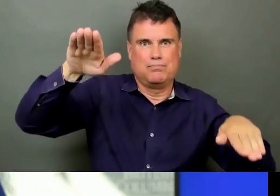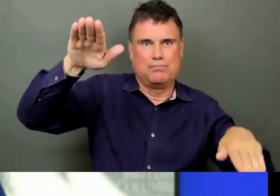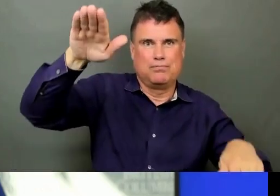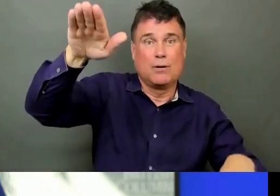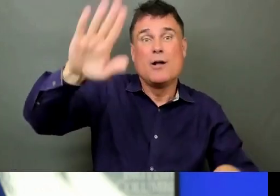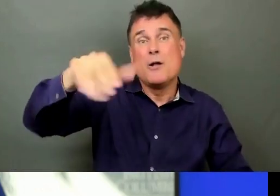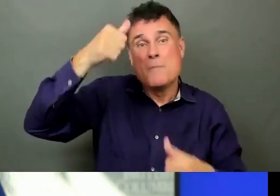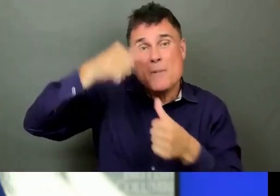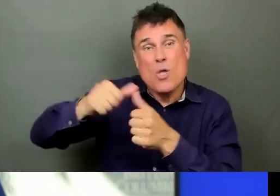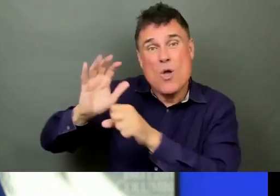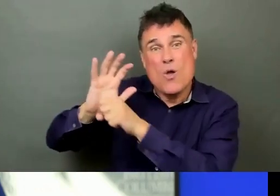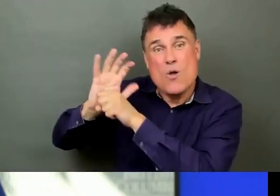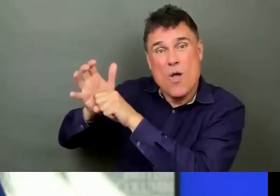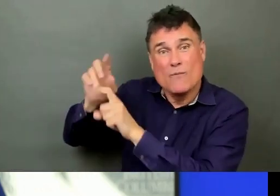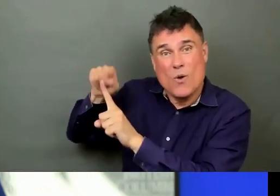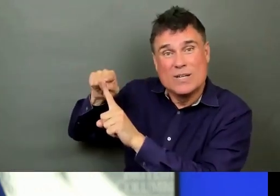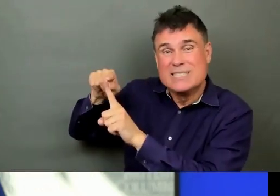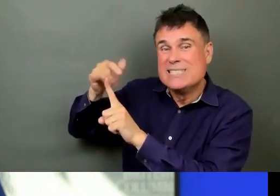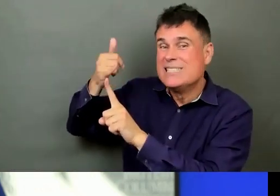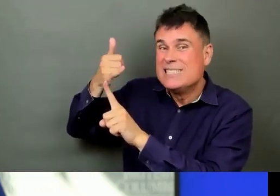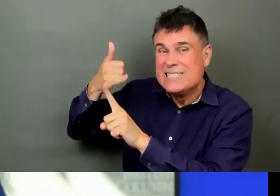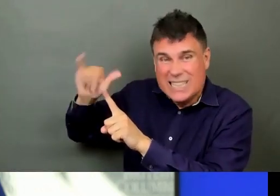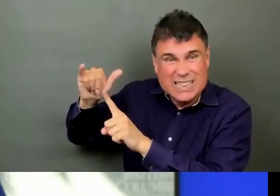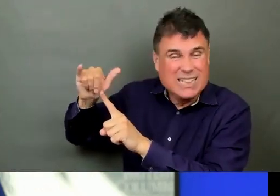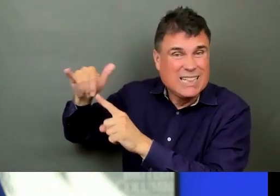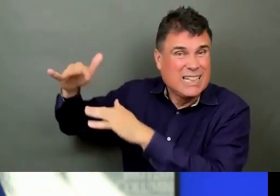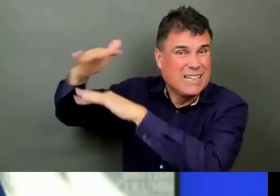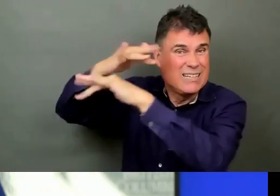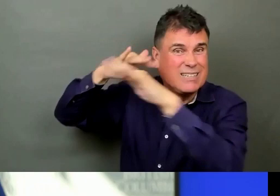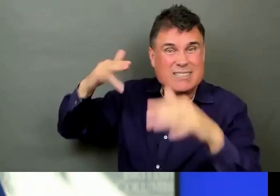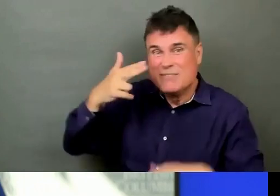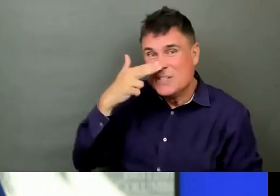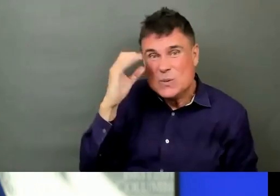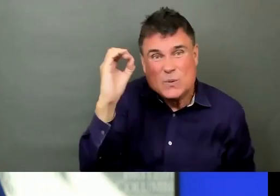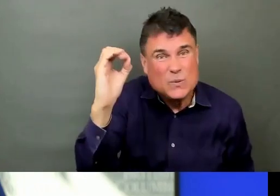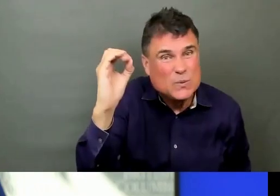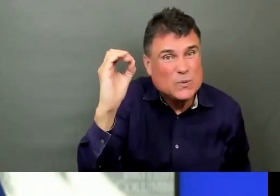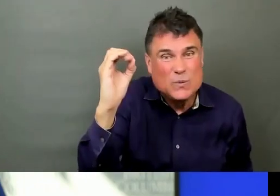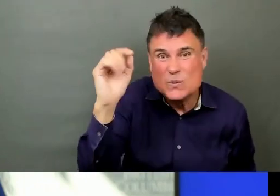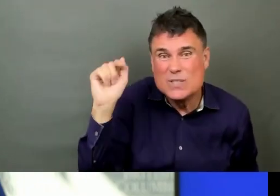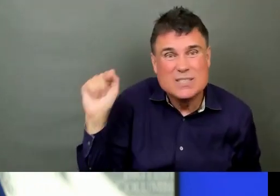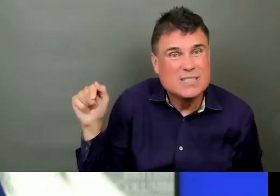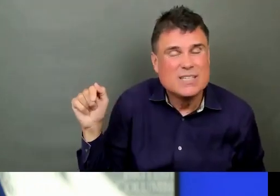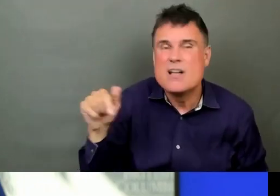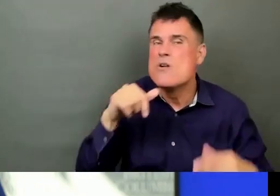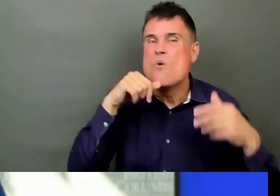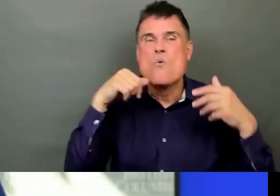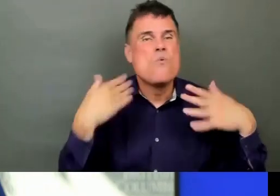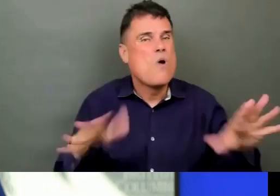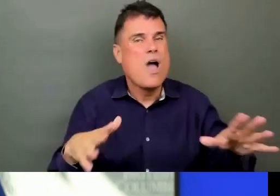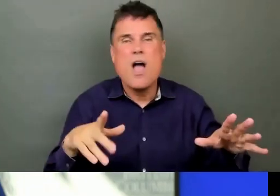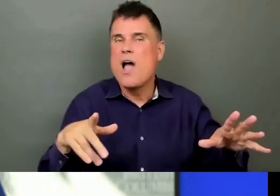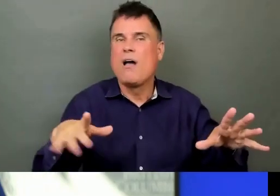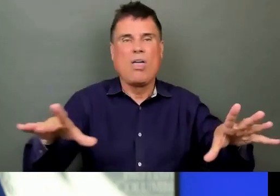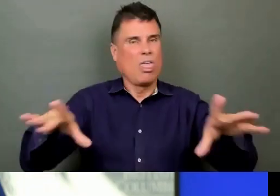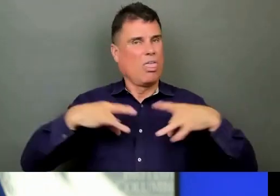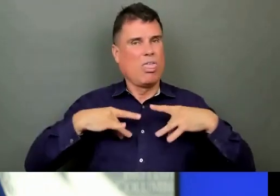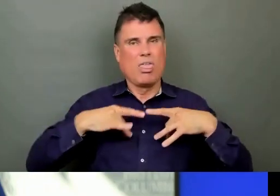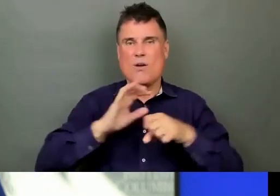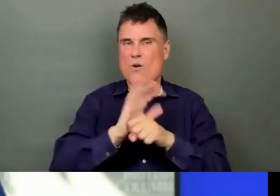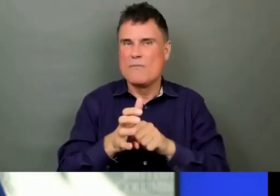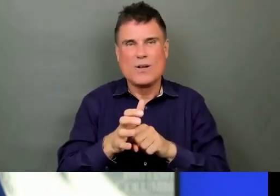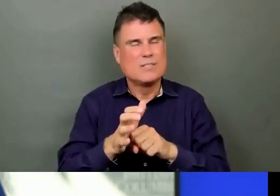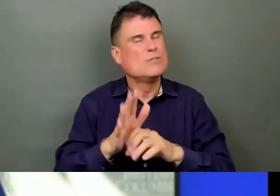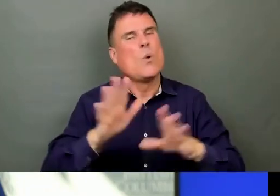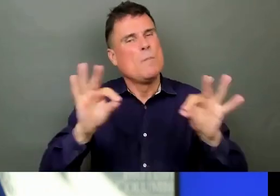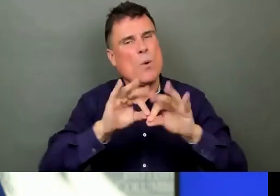are affected for a long period of time. And so it's not just an issue of hospitalization or mortality. an issue of its effect on your